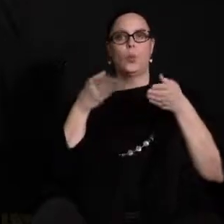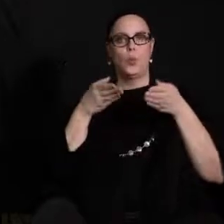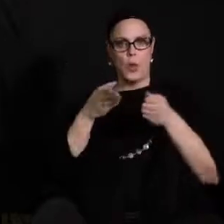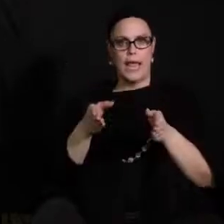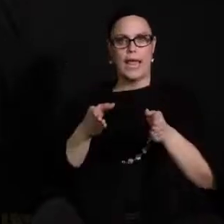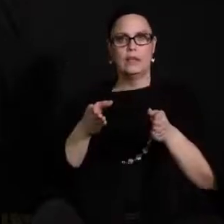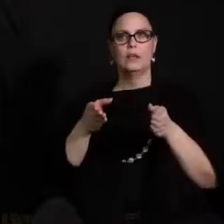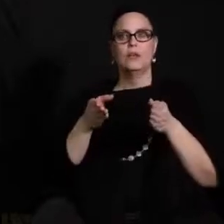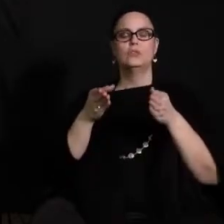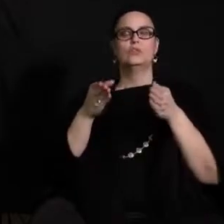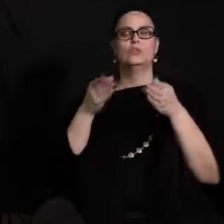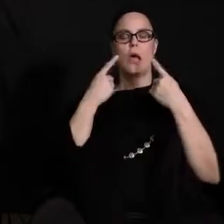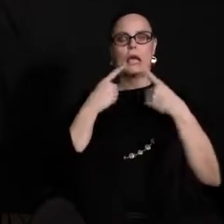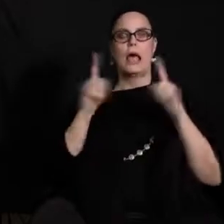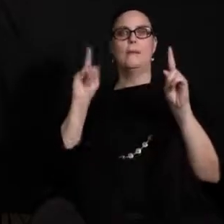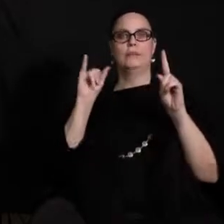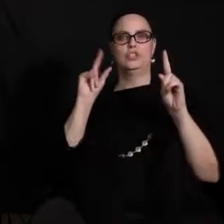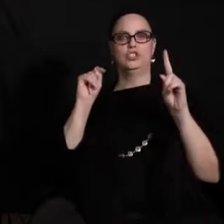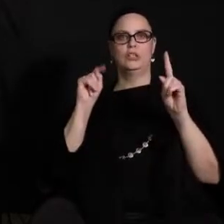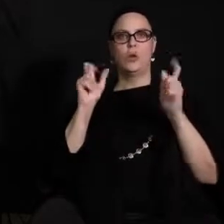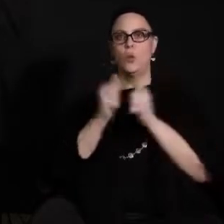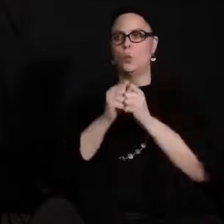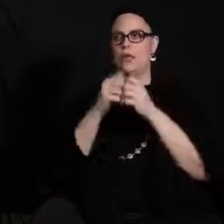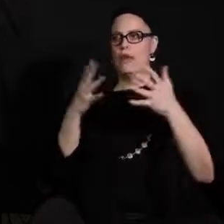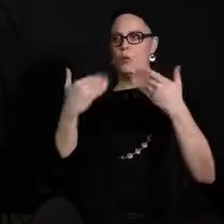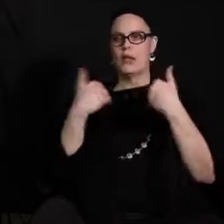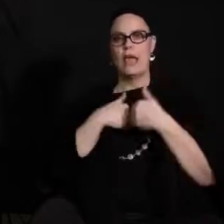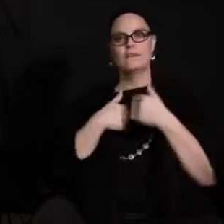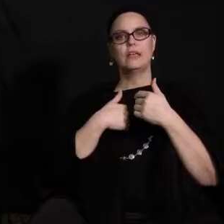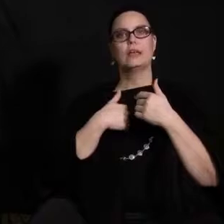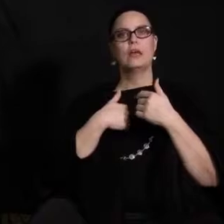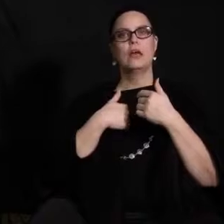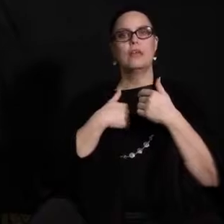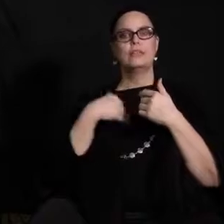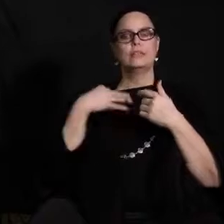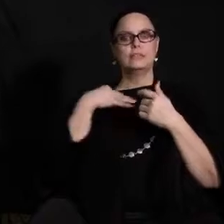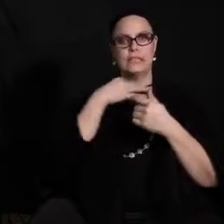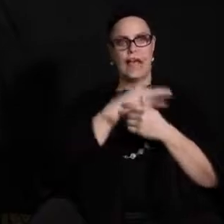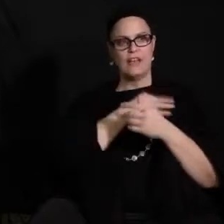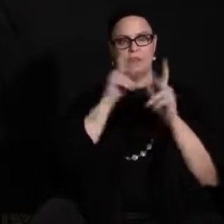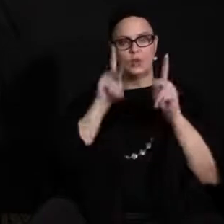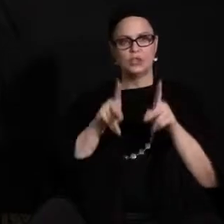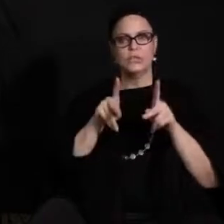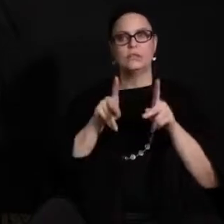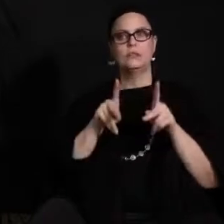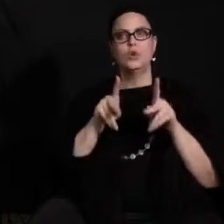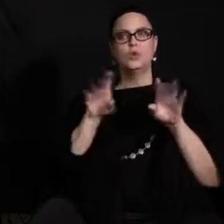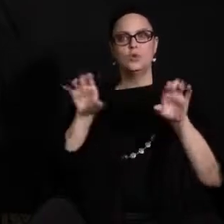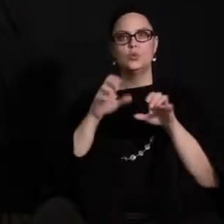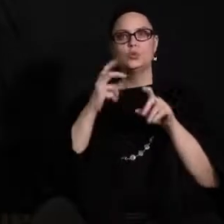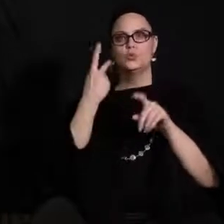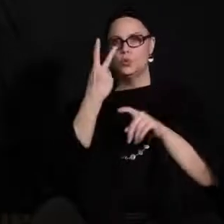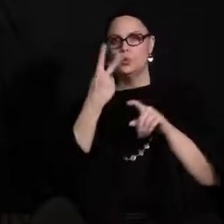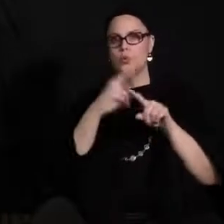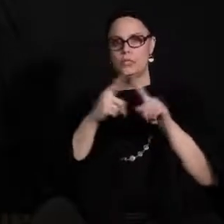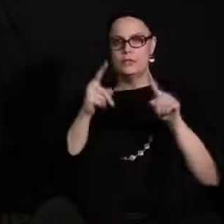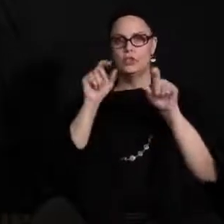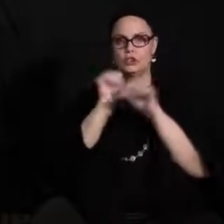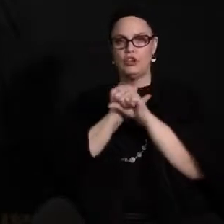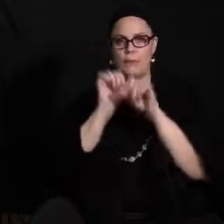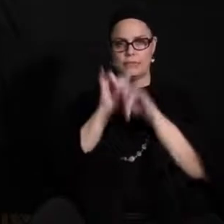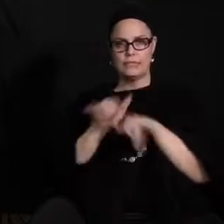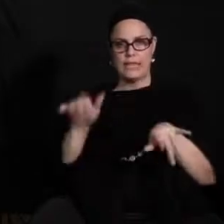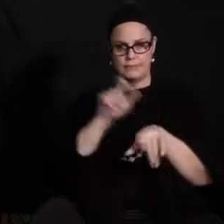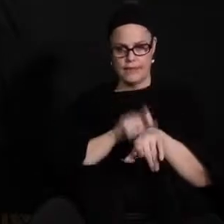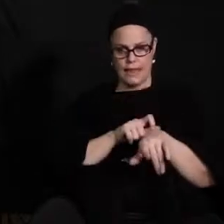and accomplish and do two things and it also offers flexibility for the students who